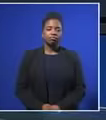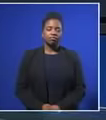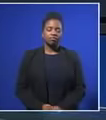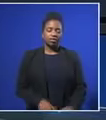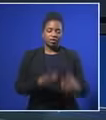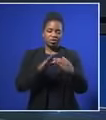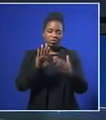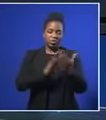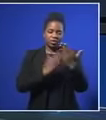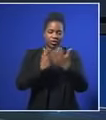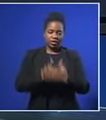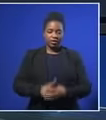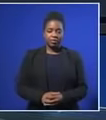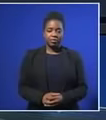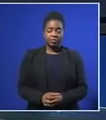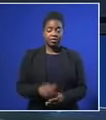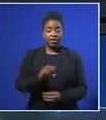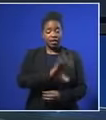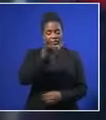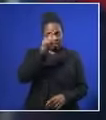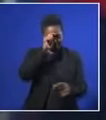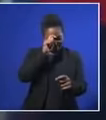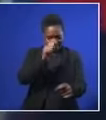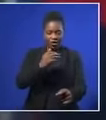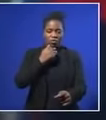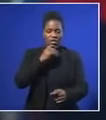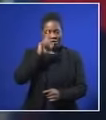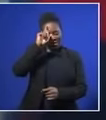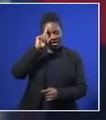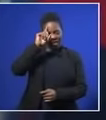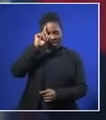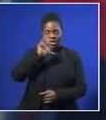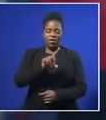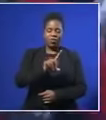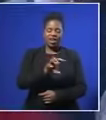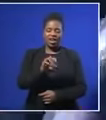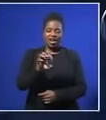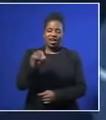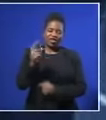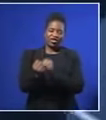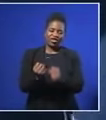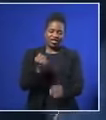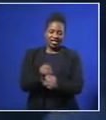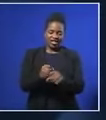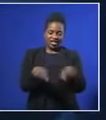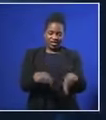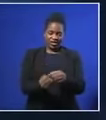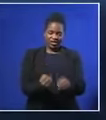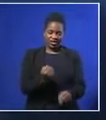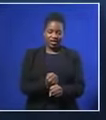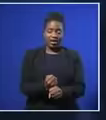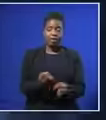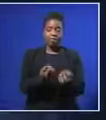Recapping your top stories this evening, South Africans honor global icon Nelson Mandela on the 100th anniversary of his birth.